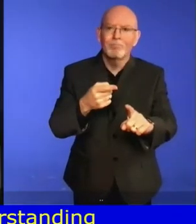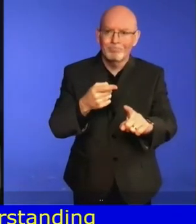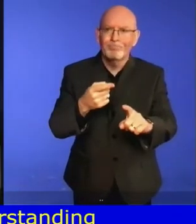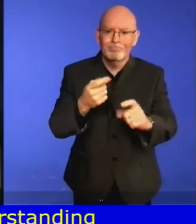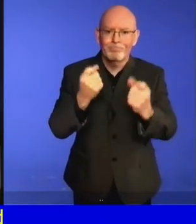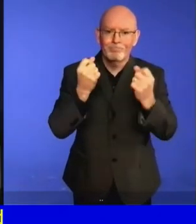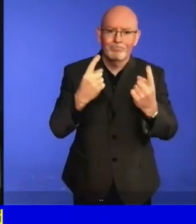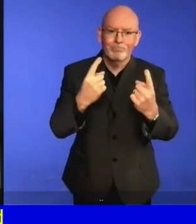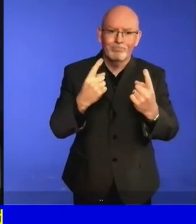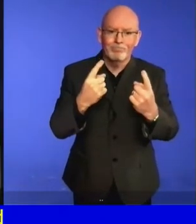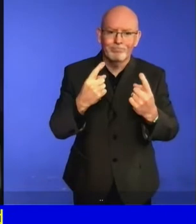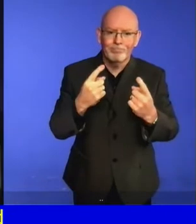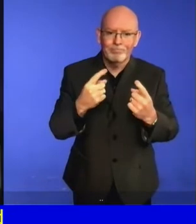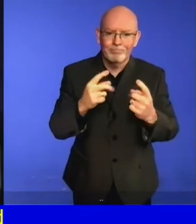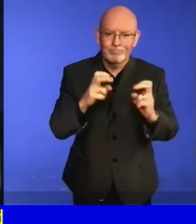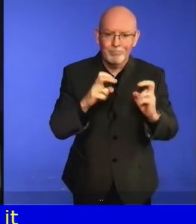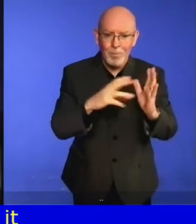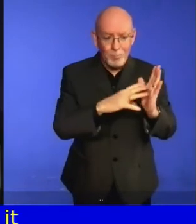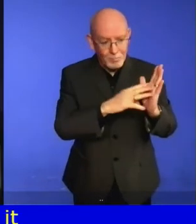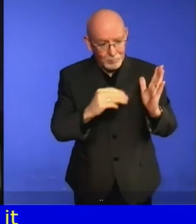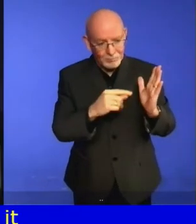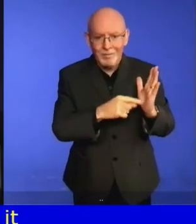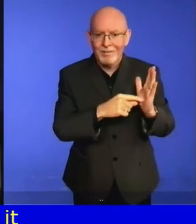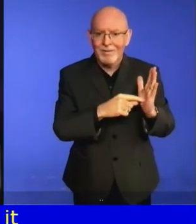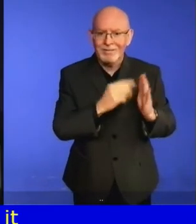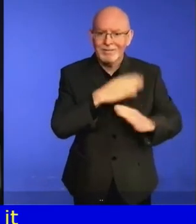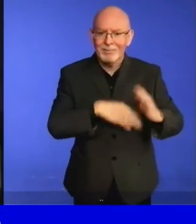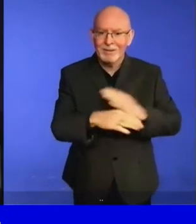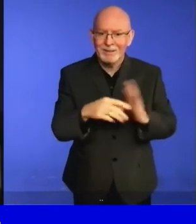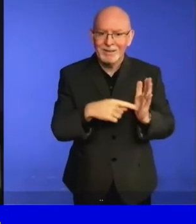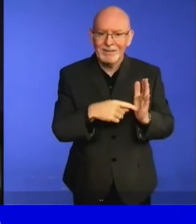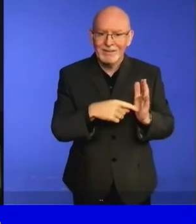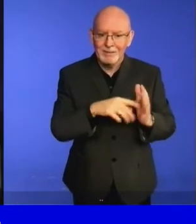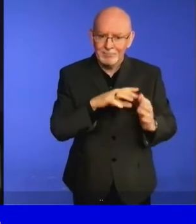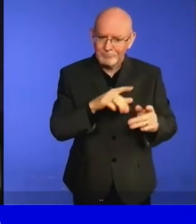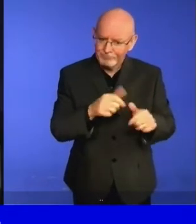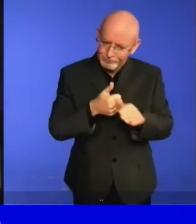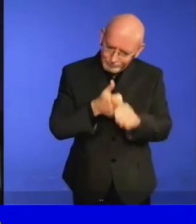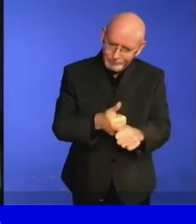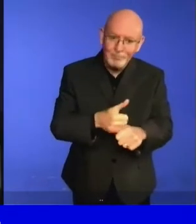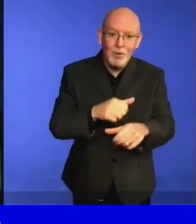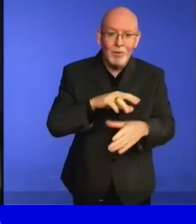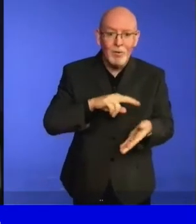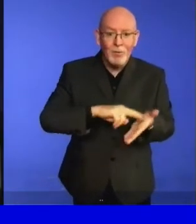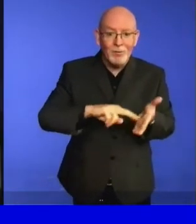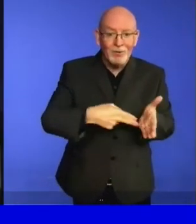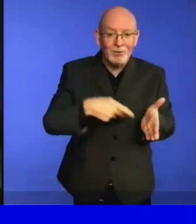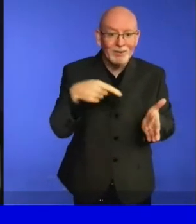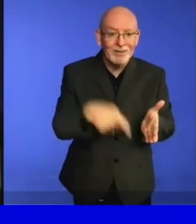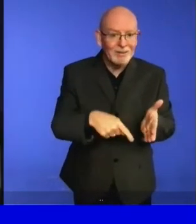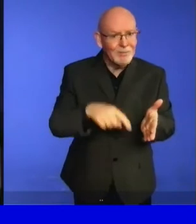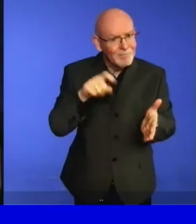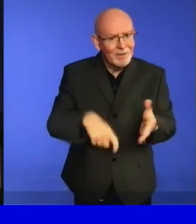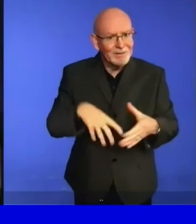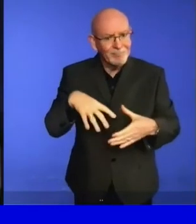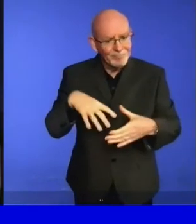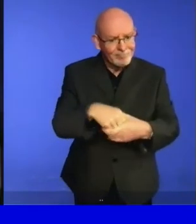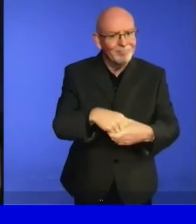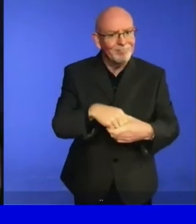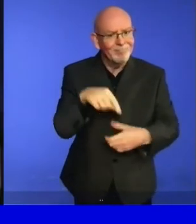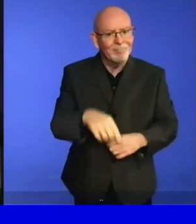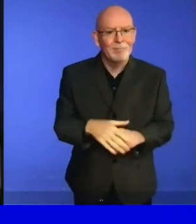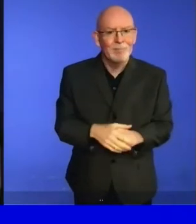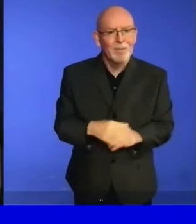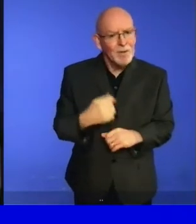disability-inclusive planning and recovery measures and the roadmap to fulfill the goals of the 2030 Agenda